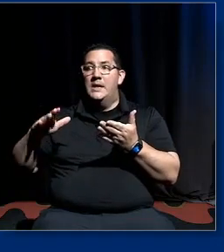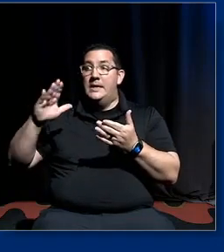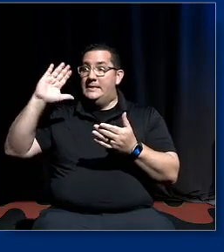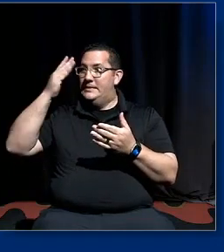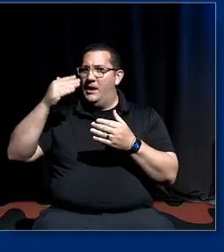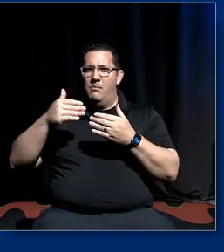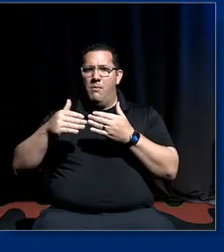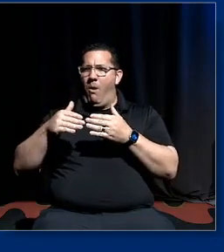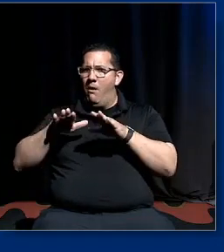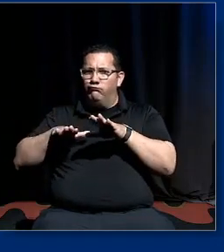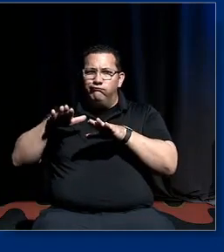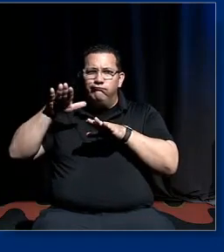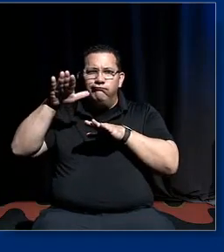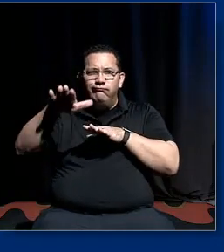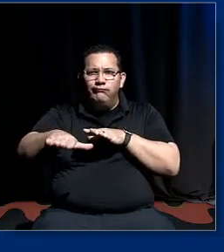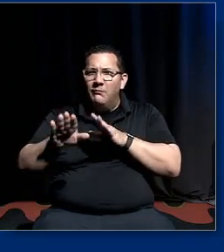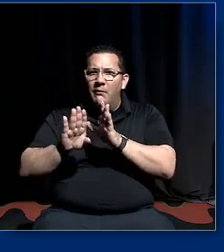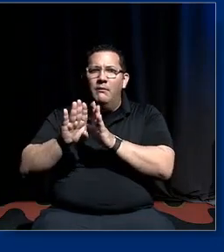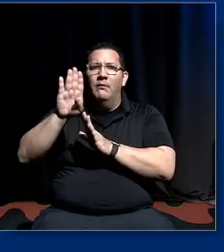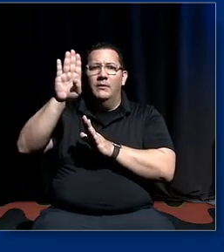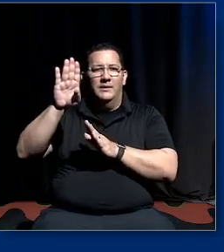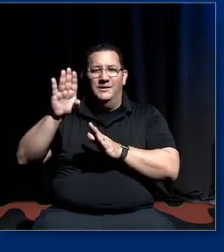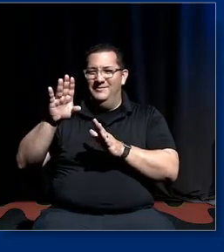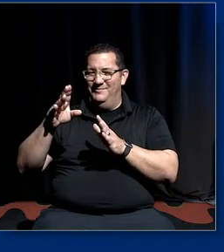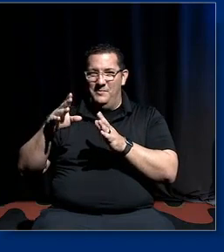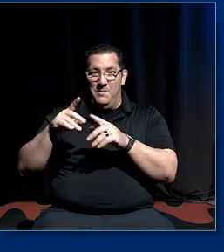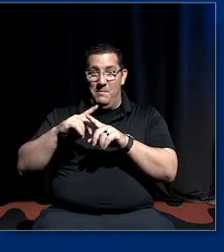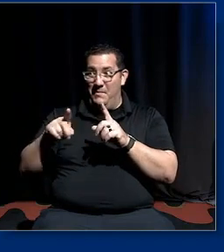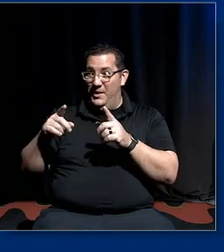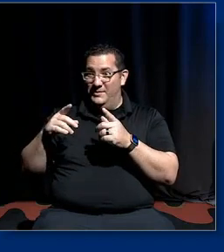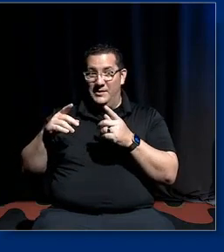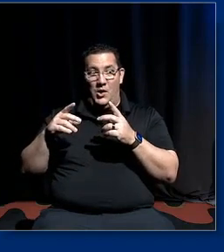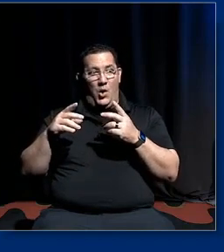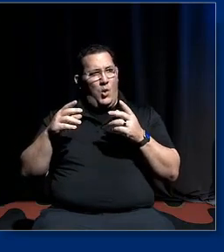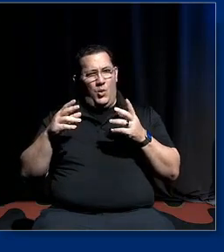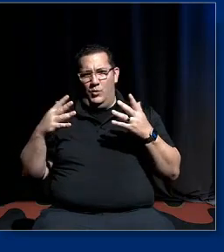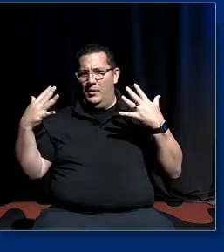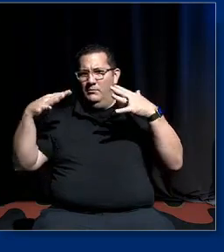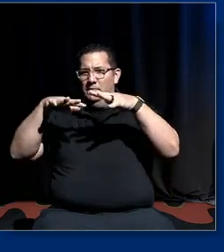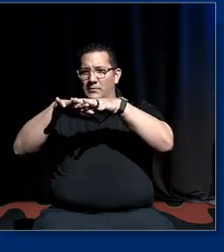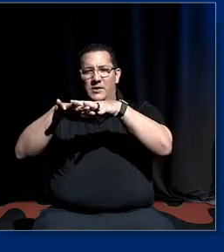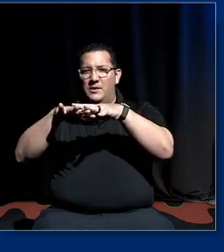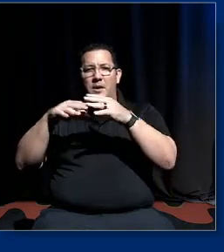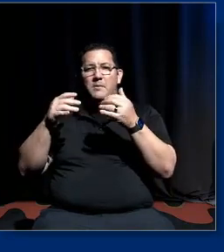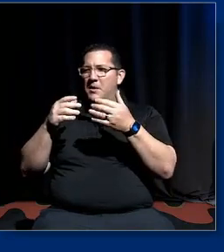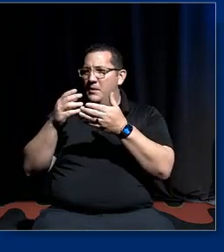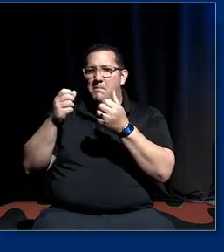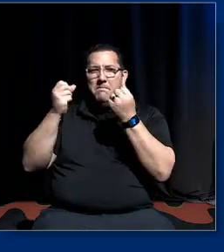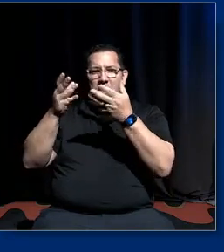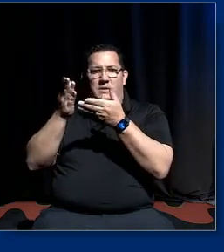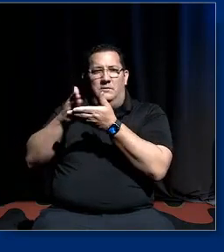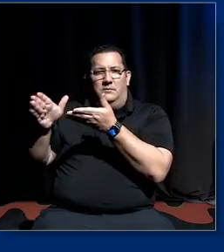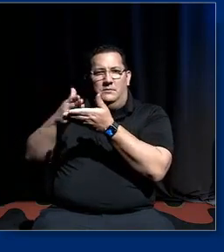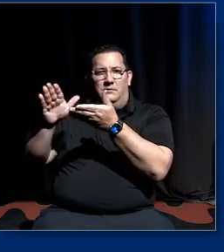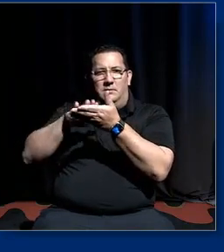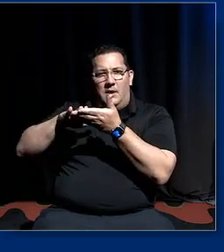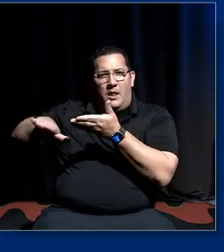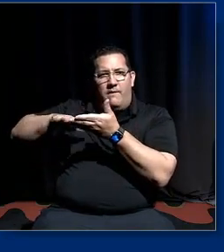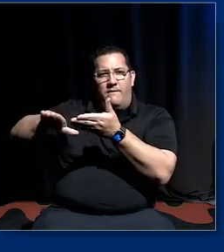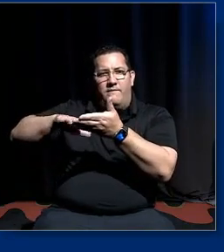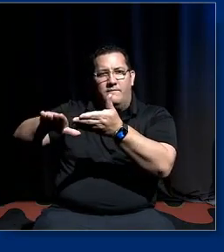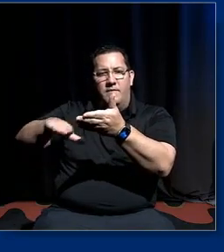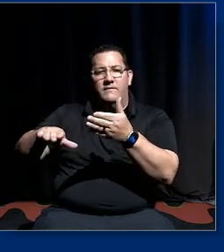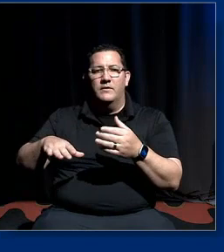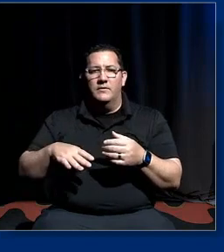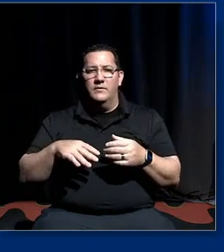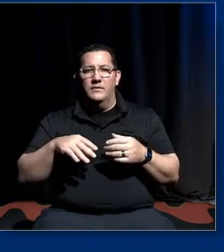forward leads to massive regressive action on the ground same in the uk at one point because of the racist murder of